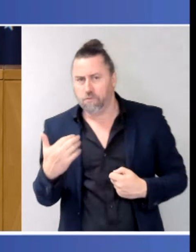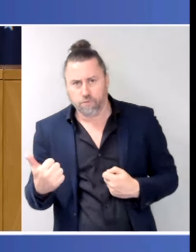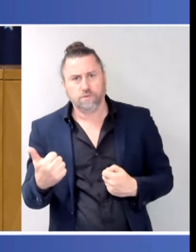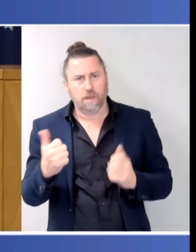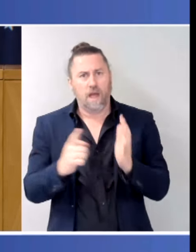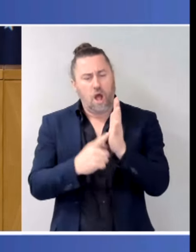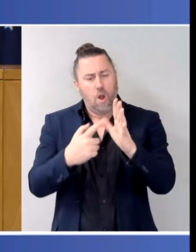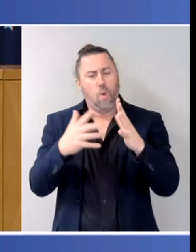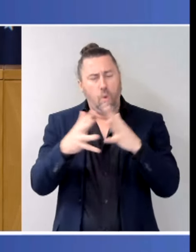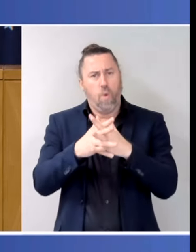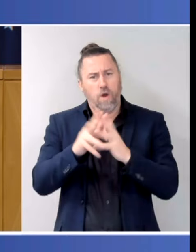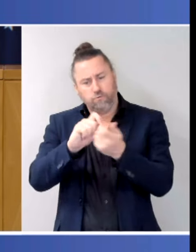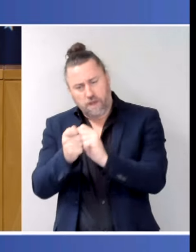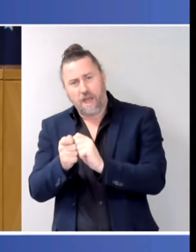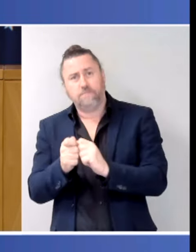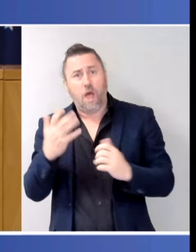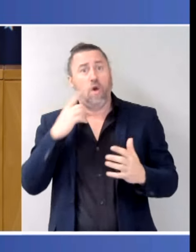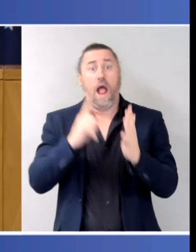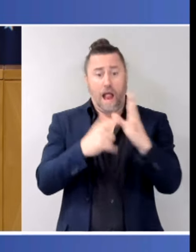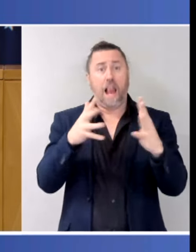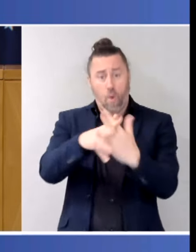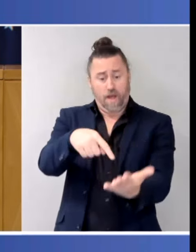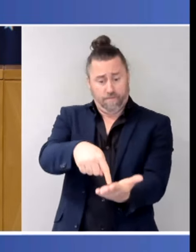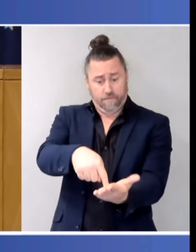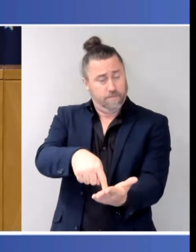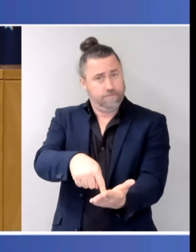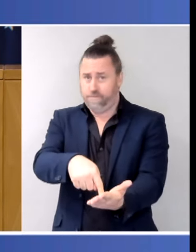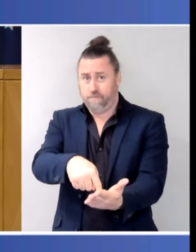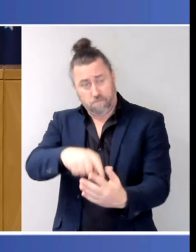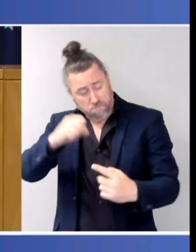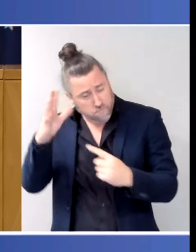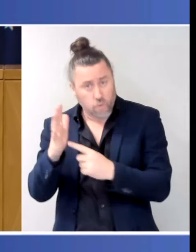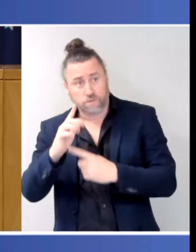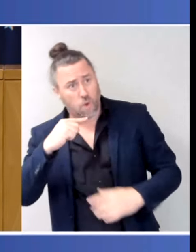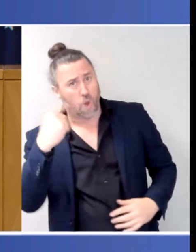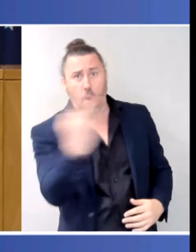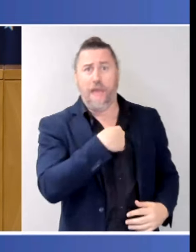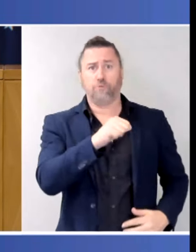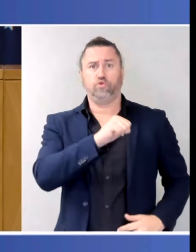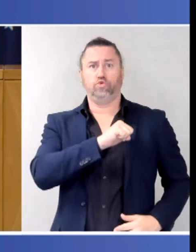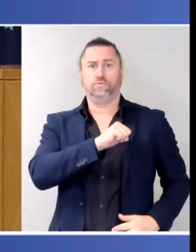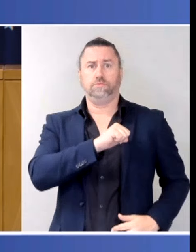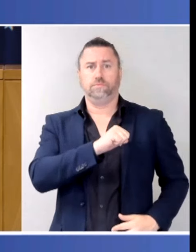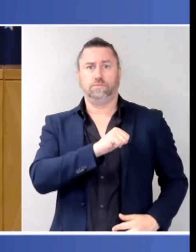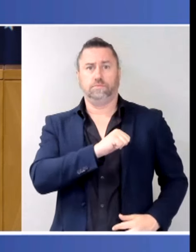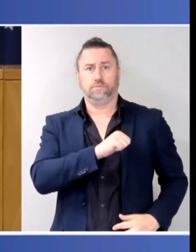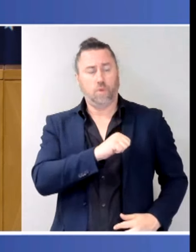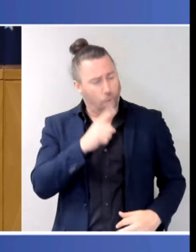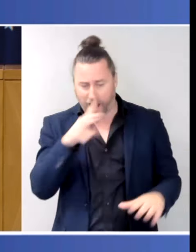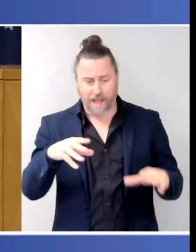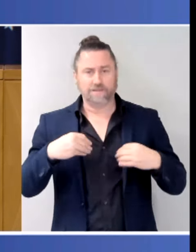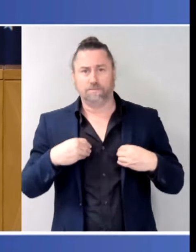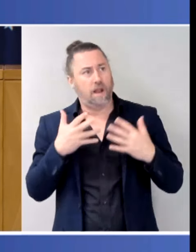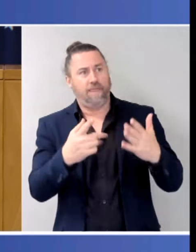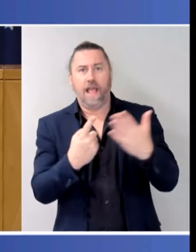is a cultural change in the community. And I think that this agreement today goes some way of striking that national